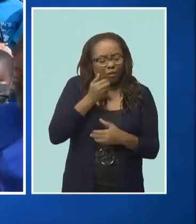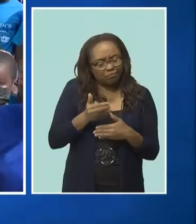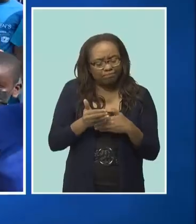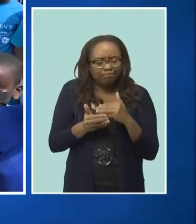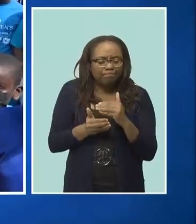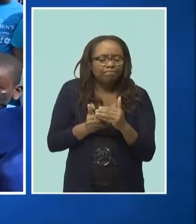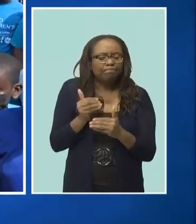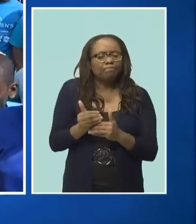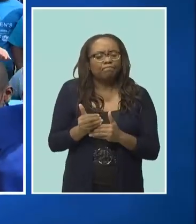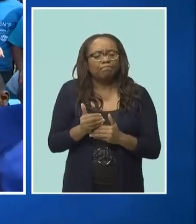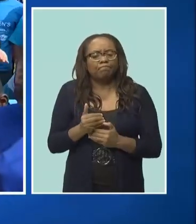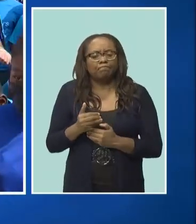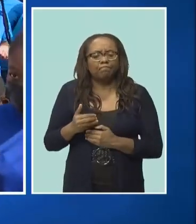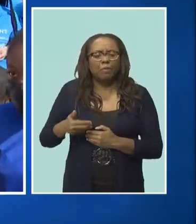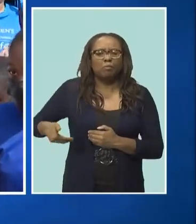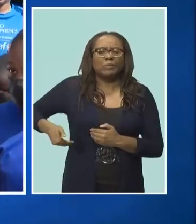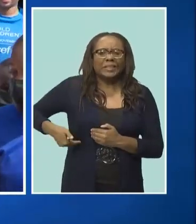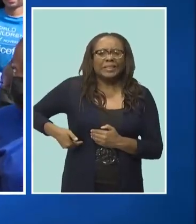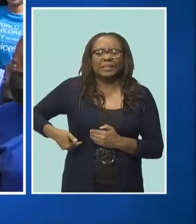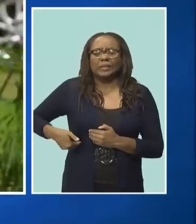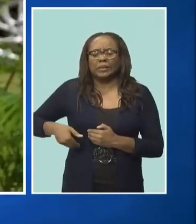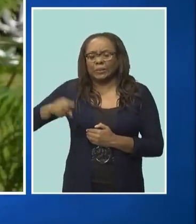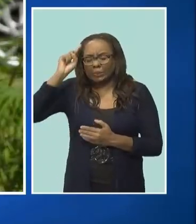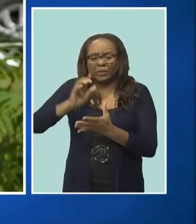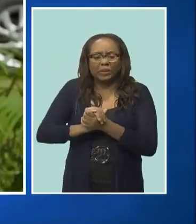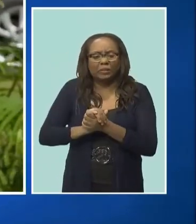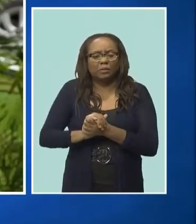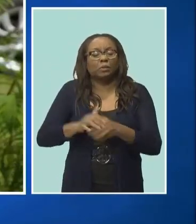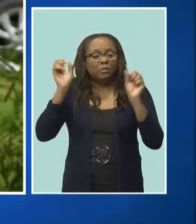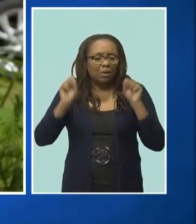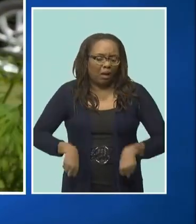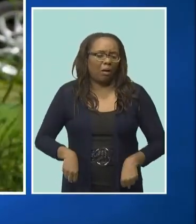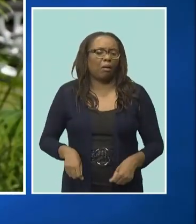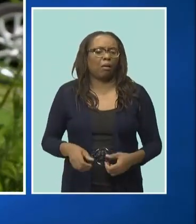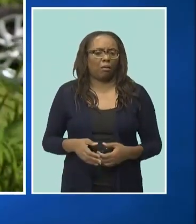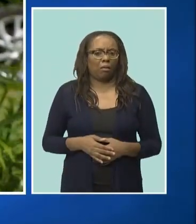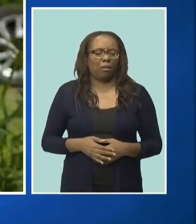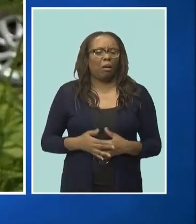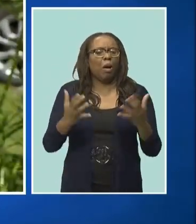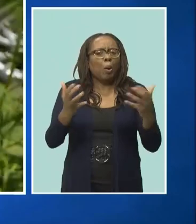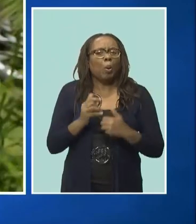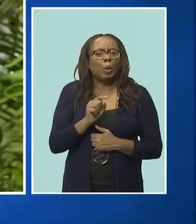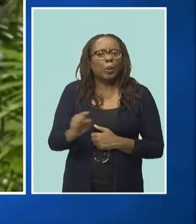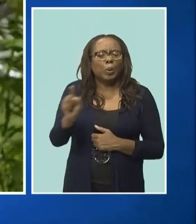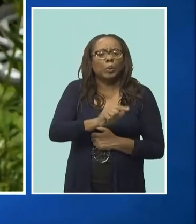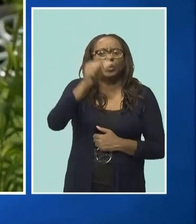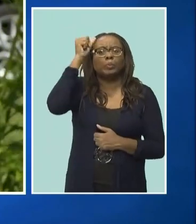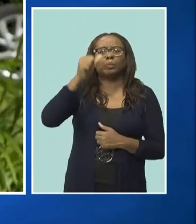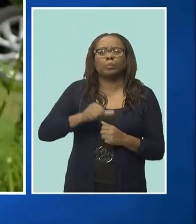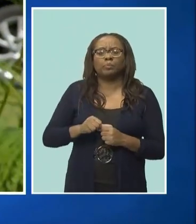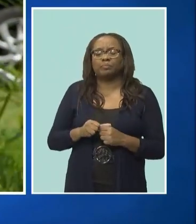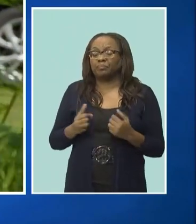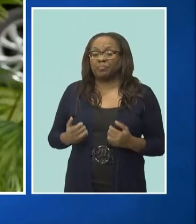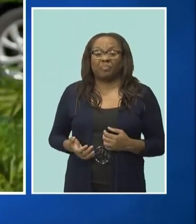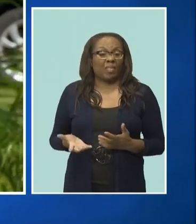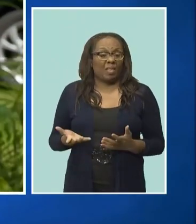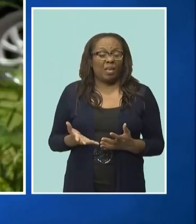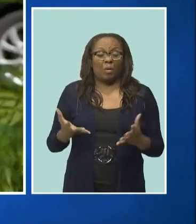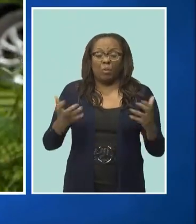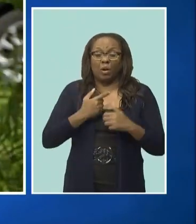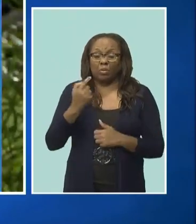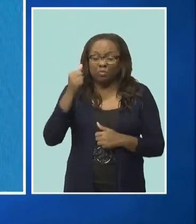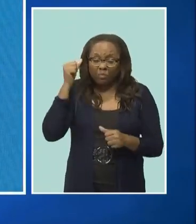with belief in yourself, you can make it. And I ask you to remember that message if you remember nothing else.